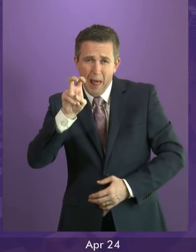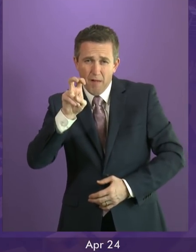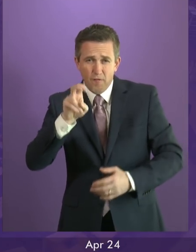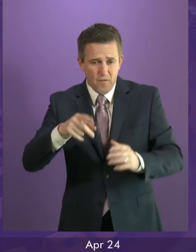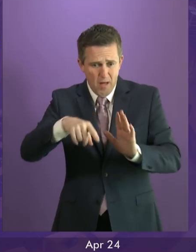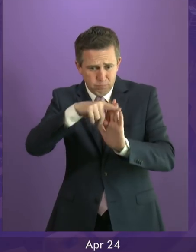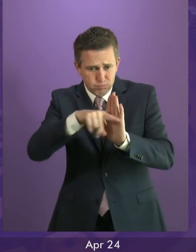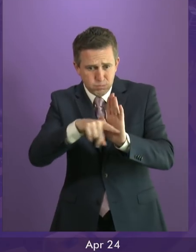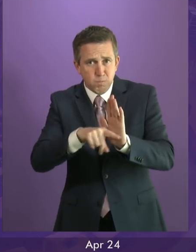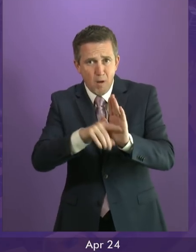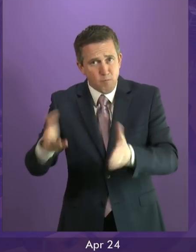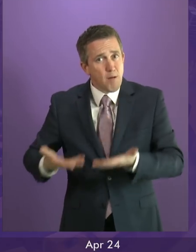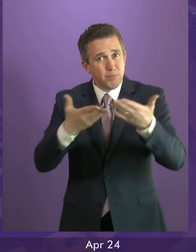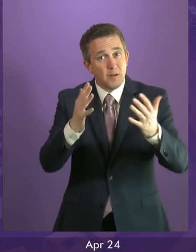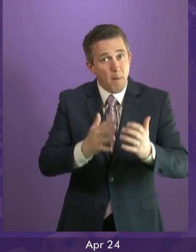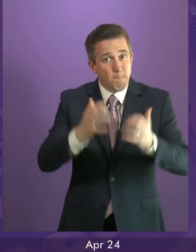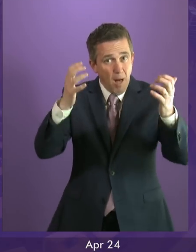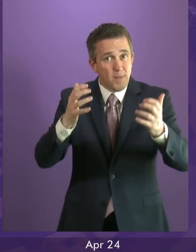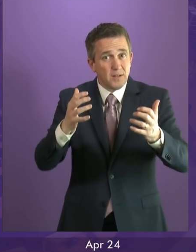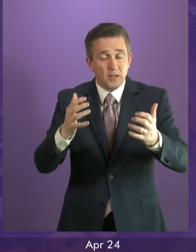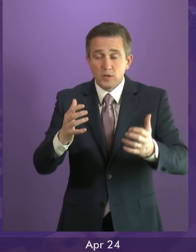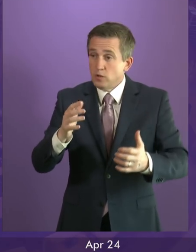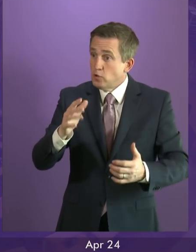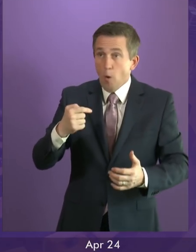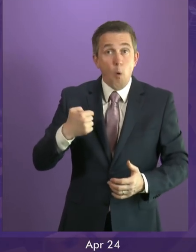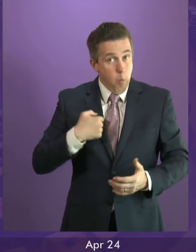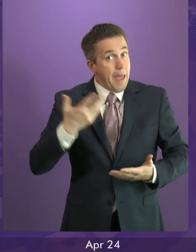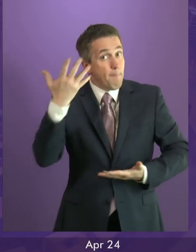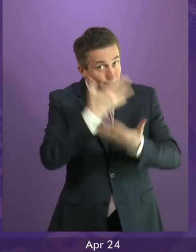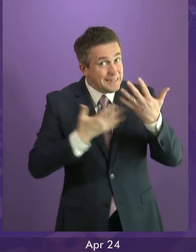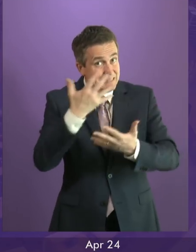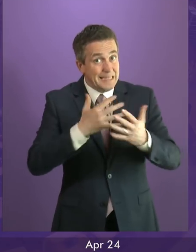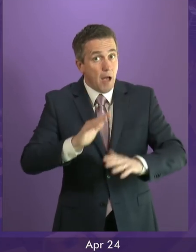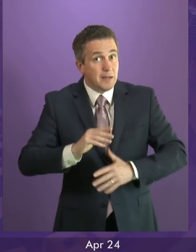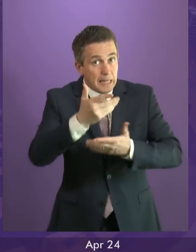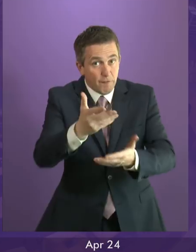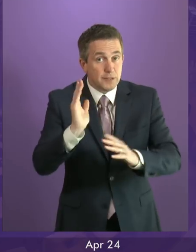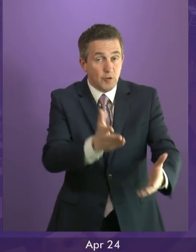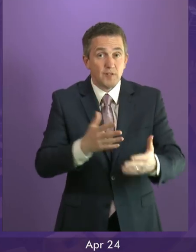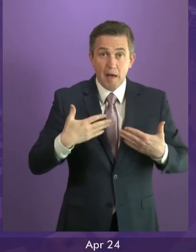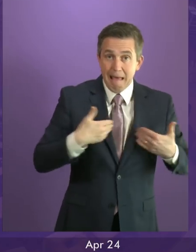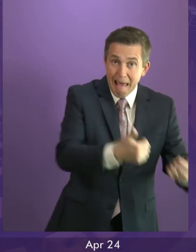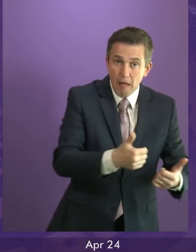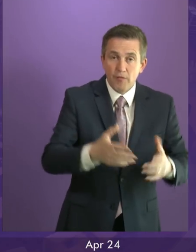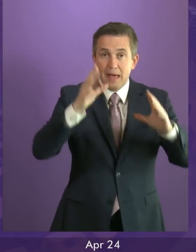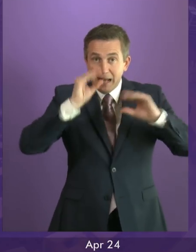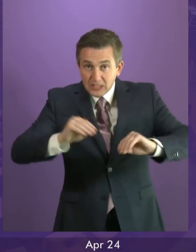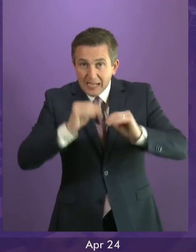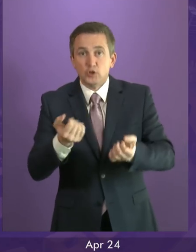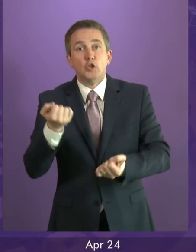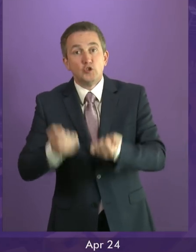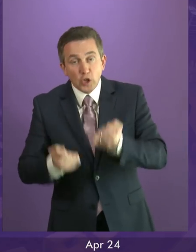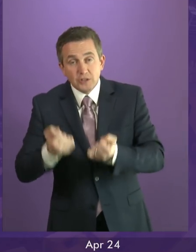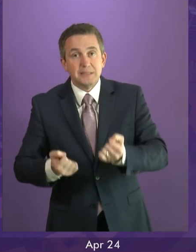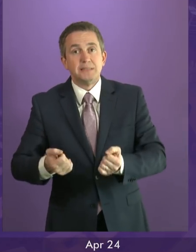legislation, before this Parliament right now. So we will go on with delivering on health, on education, on the economy, on justice. But we will